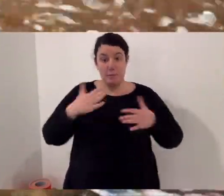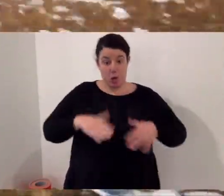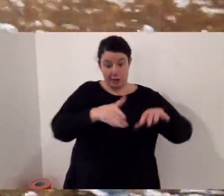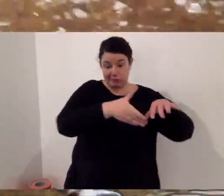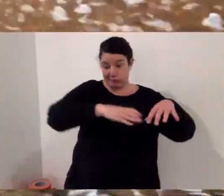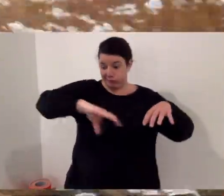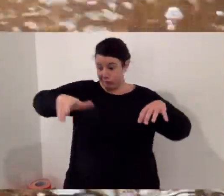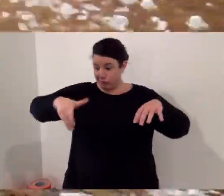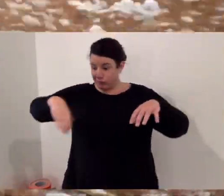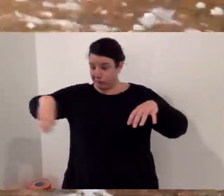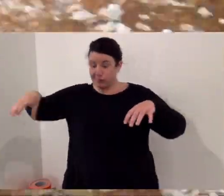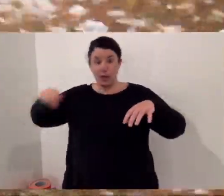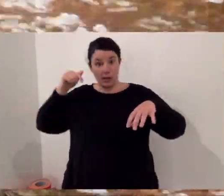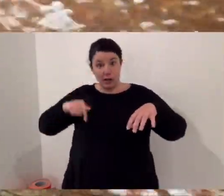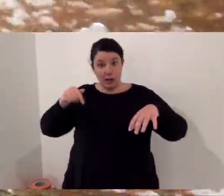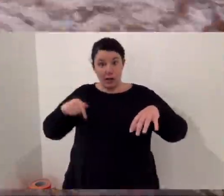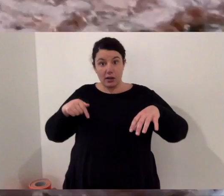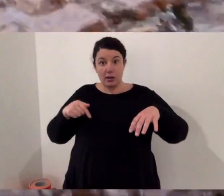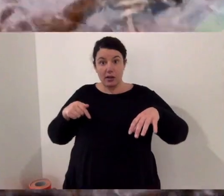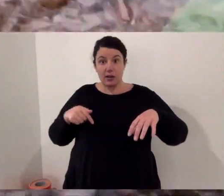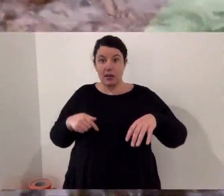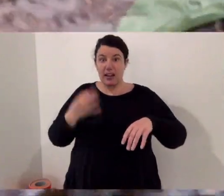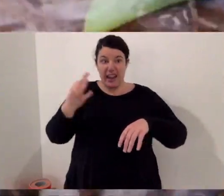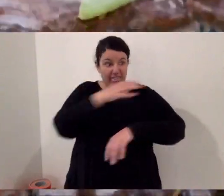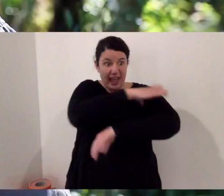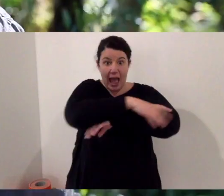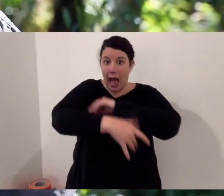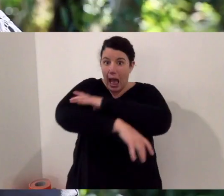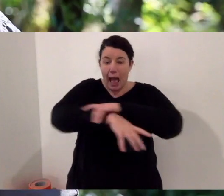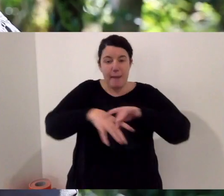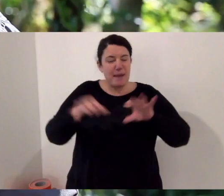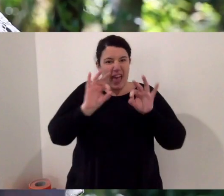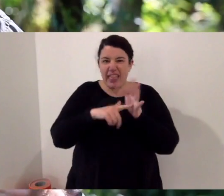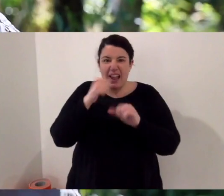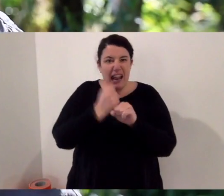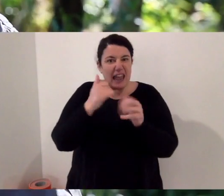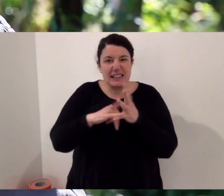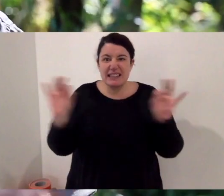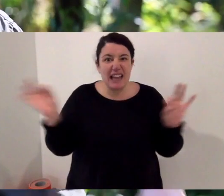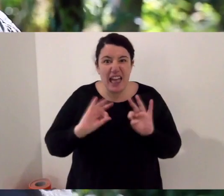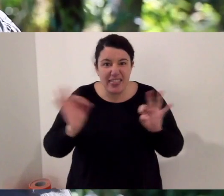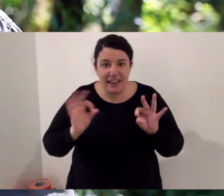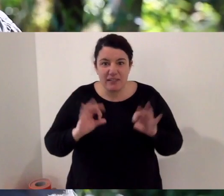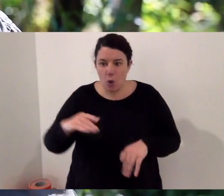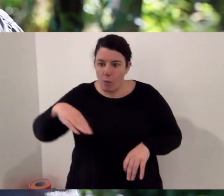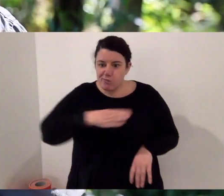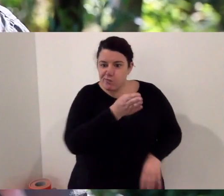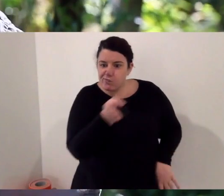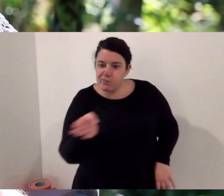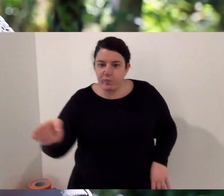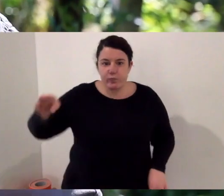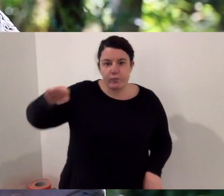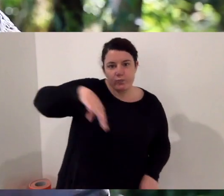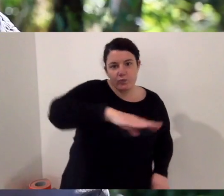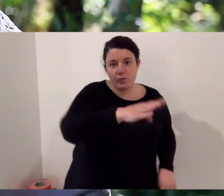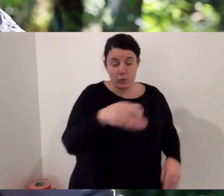track down its prey. Now let's come down the body. One thing that snakes don't have is arms or legs. So